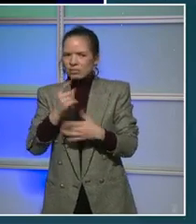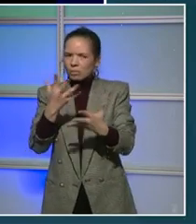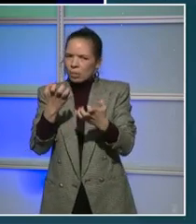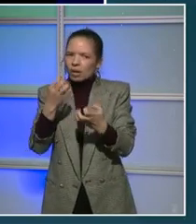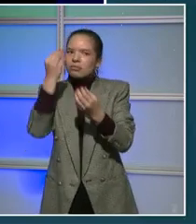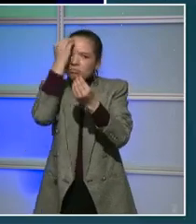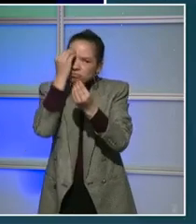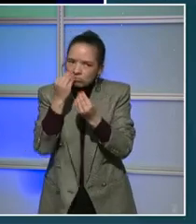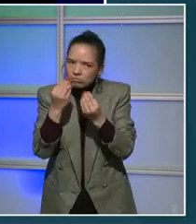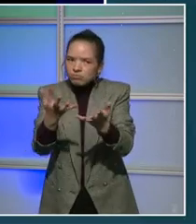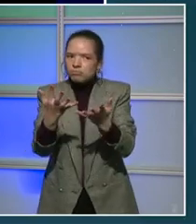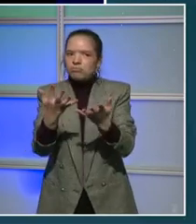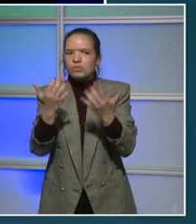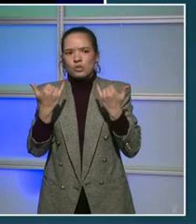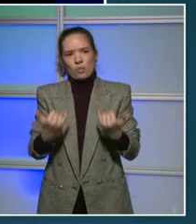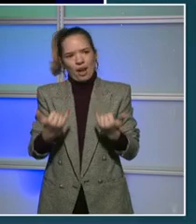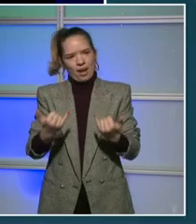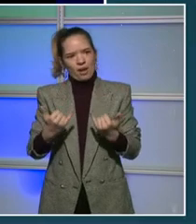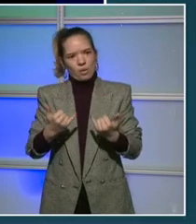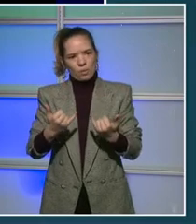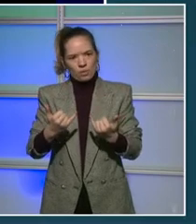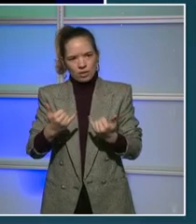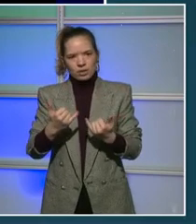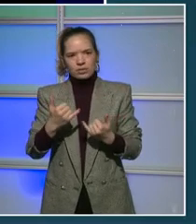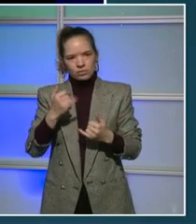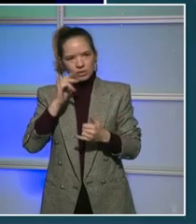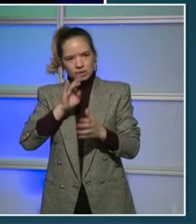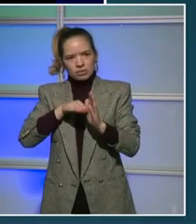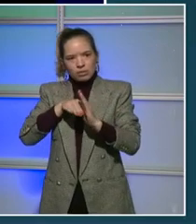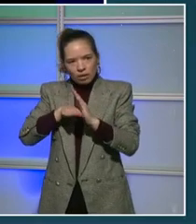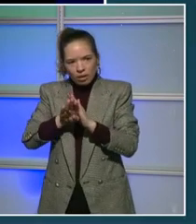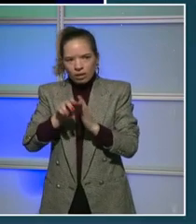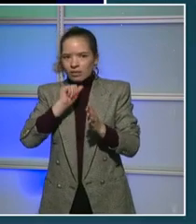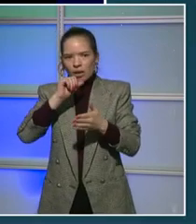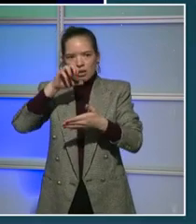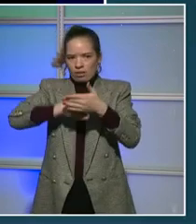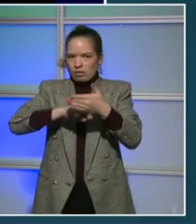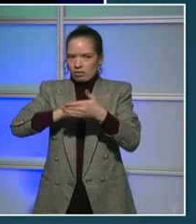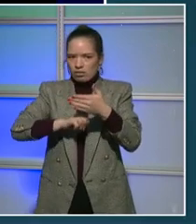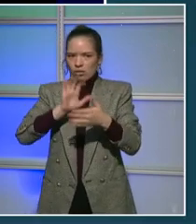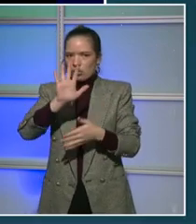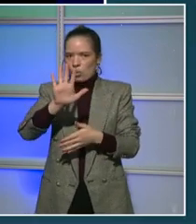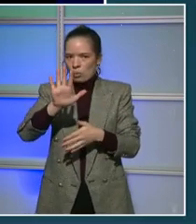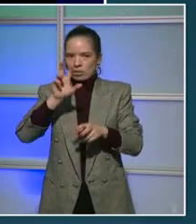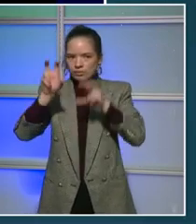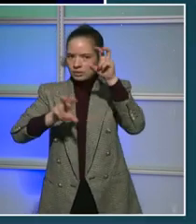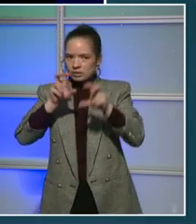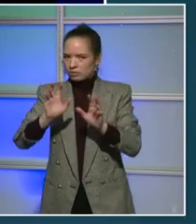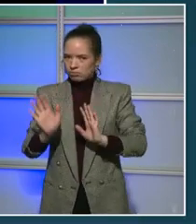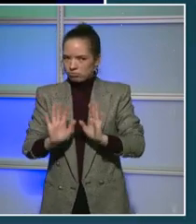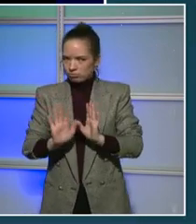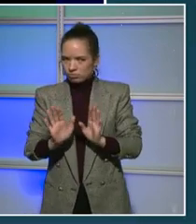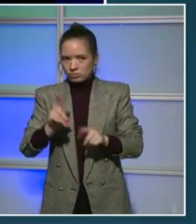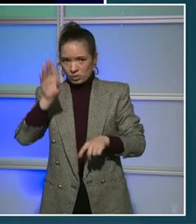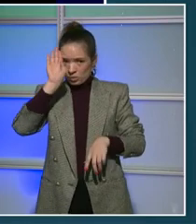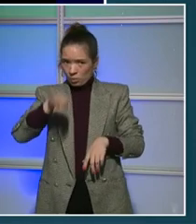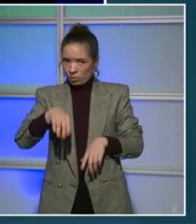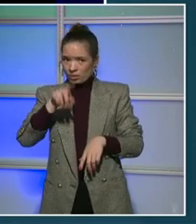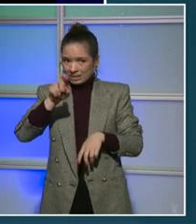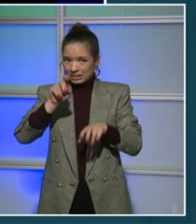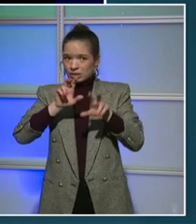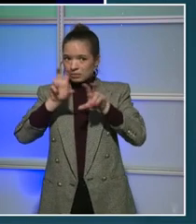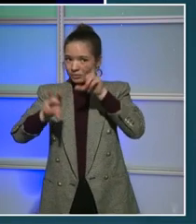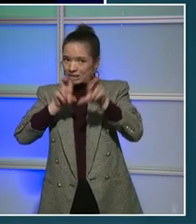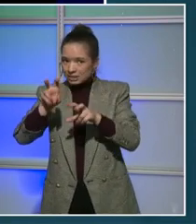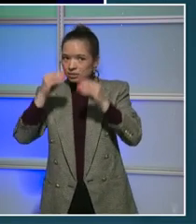inflation would not eat away at your buying power as a principal. We recognize, too,